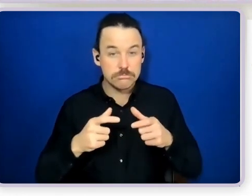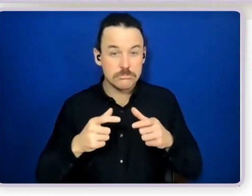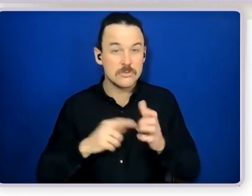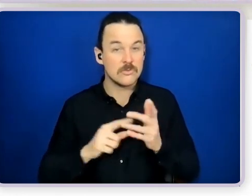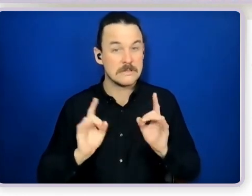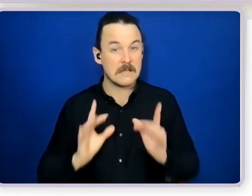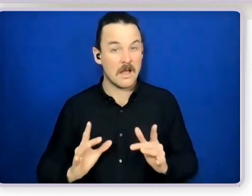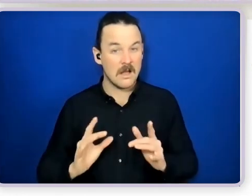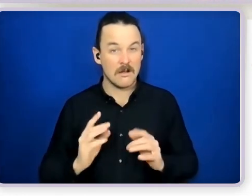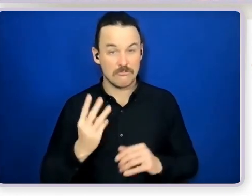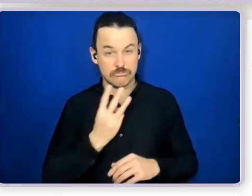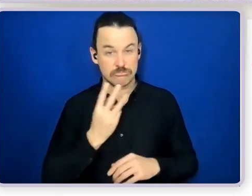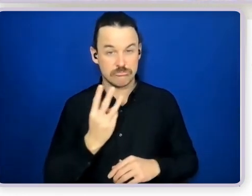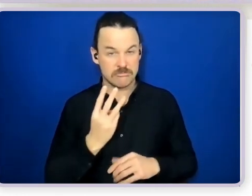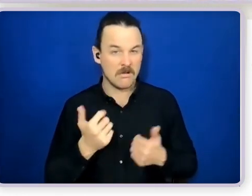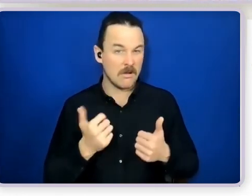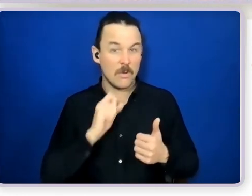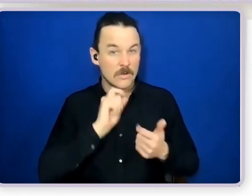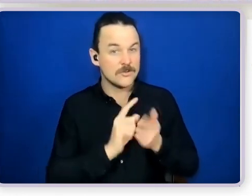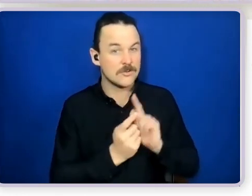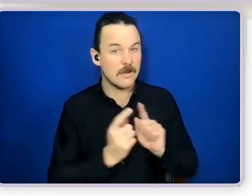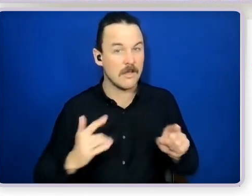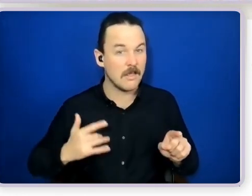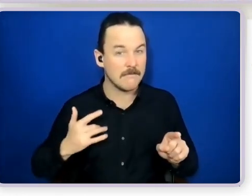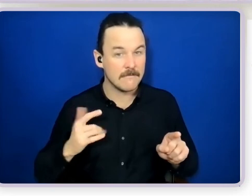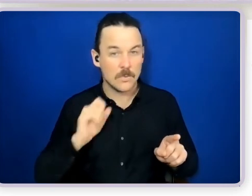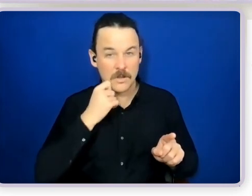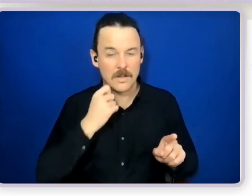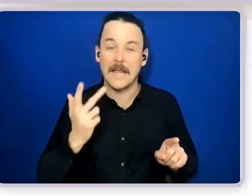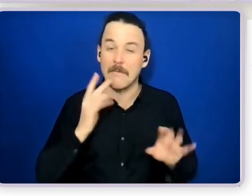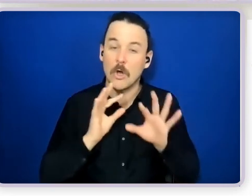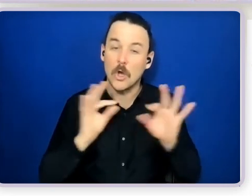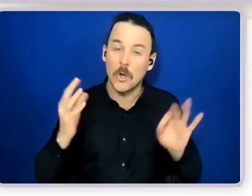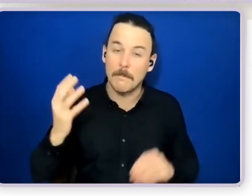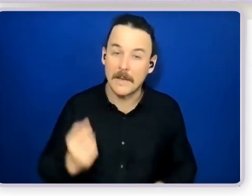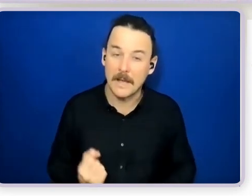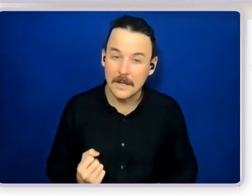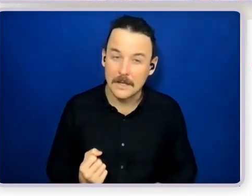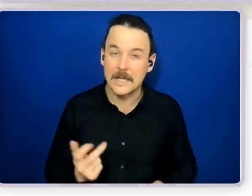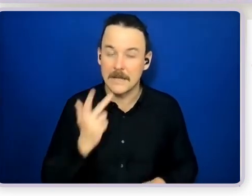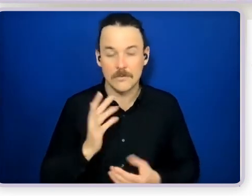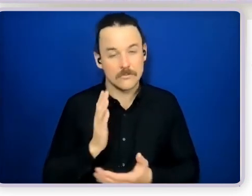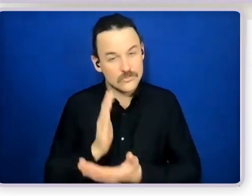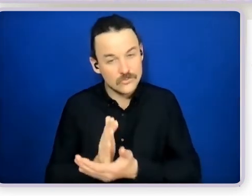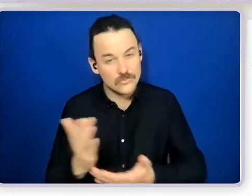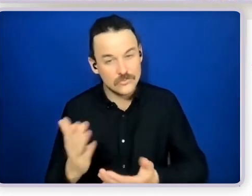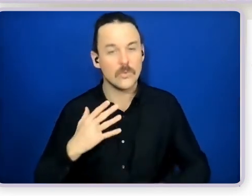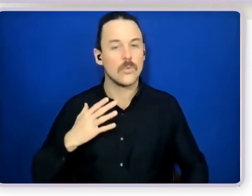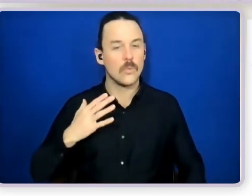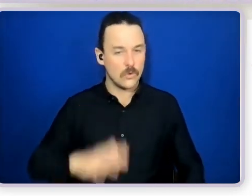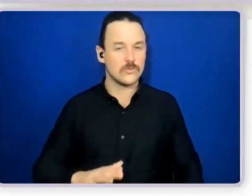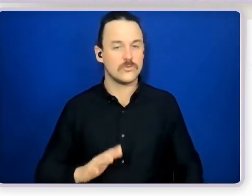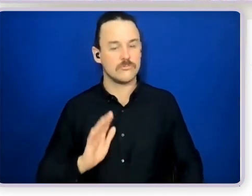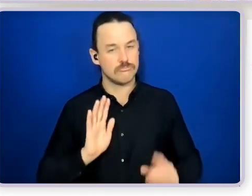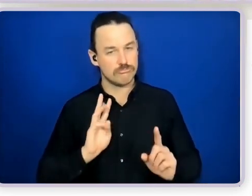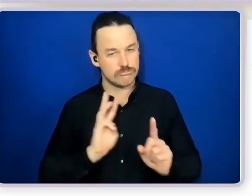that'll be changing people's lives yeah if they're unpaid you know if they're genuinely there because they want to be um yeah so